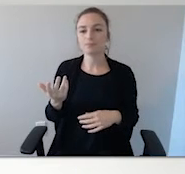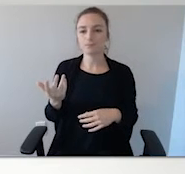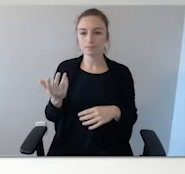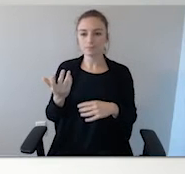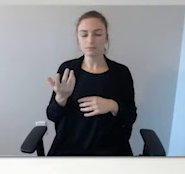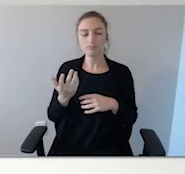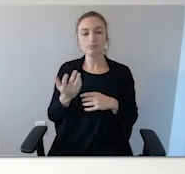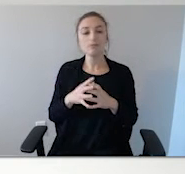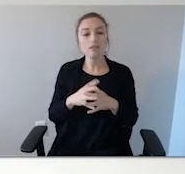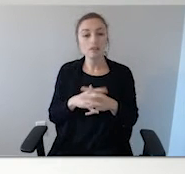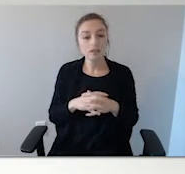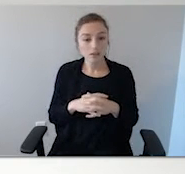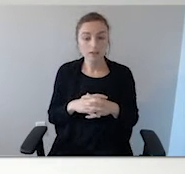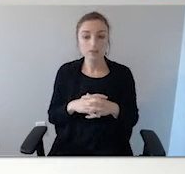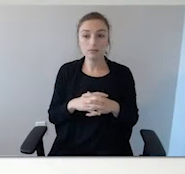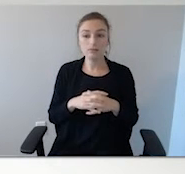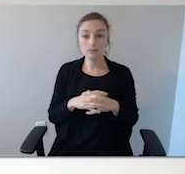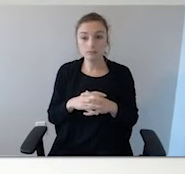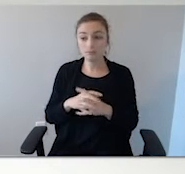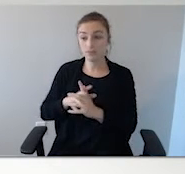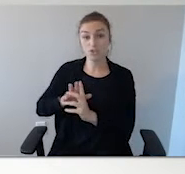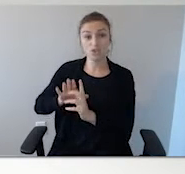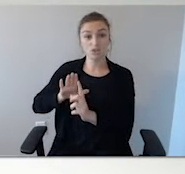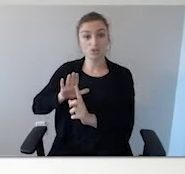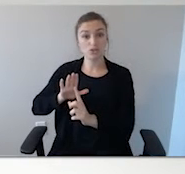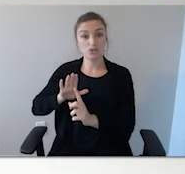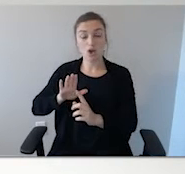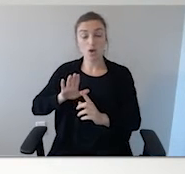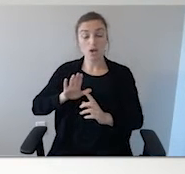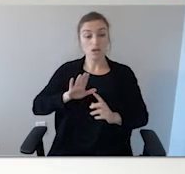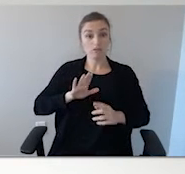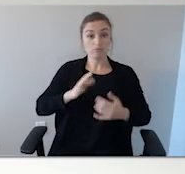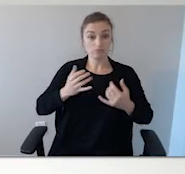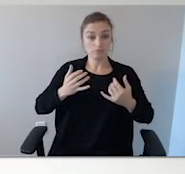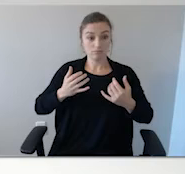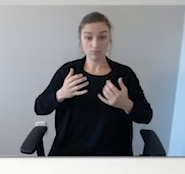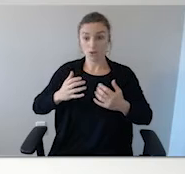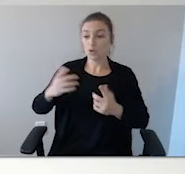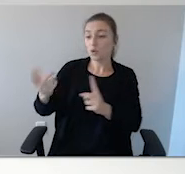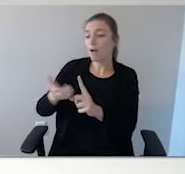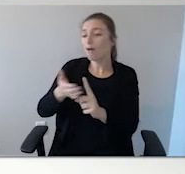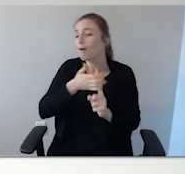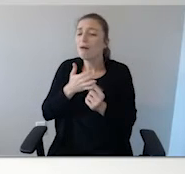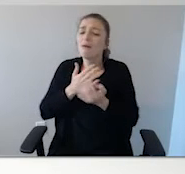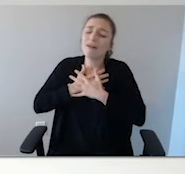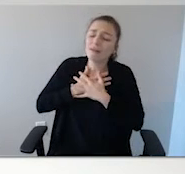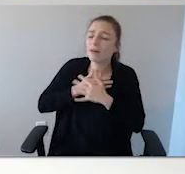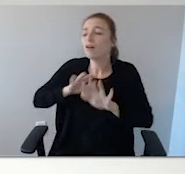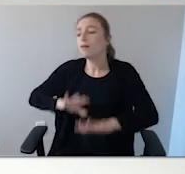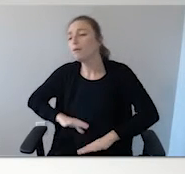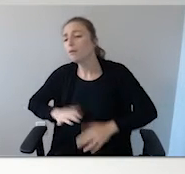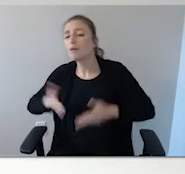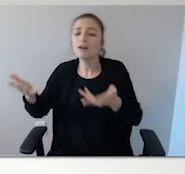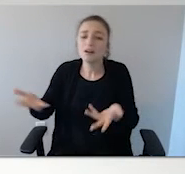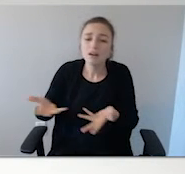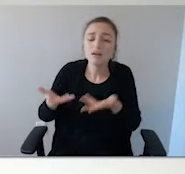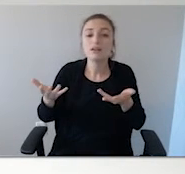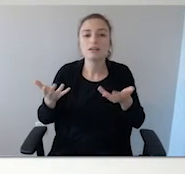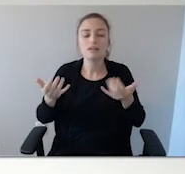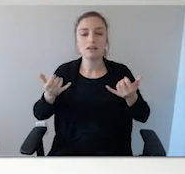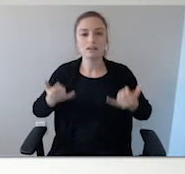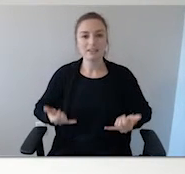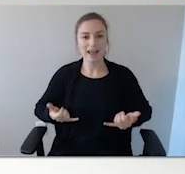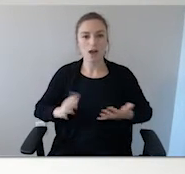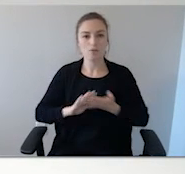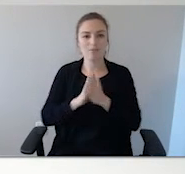Then, once the adrenaline drops out and you're done with the whole, okay, he's back, the relief